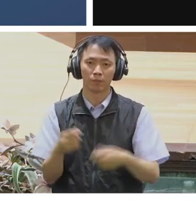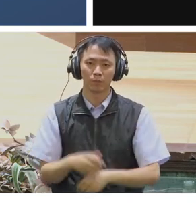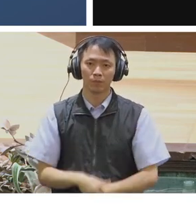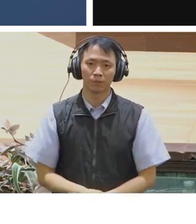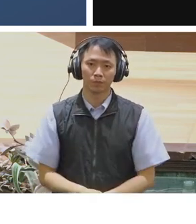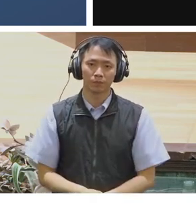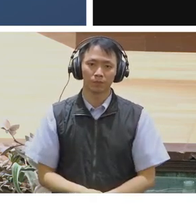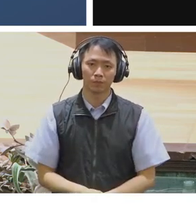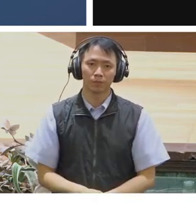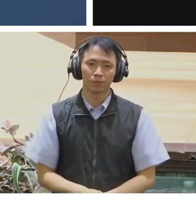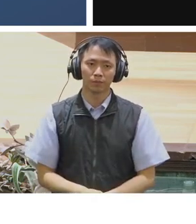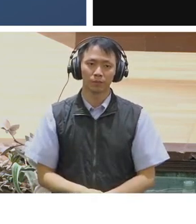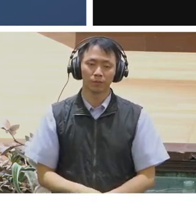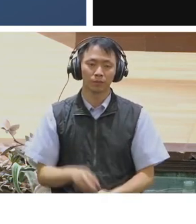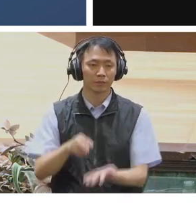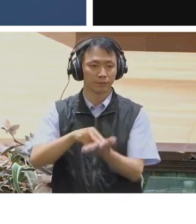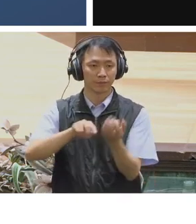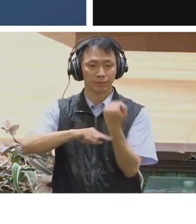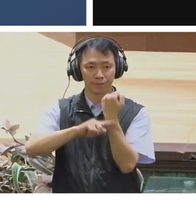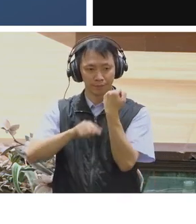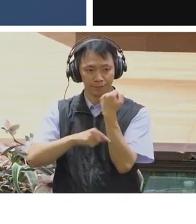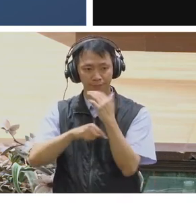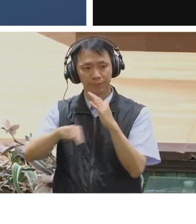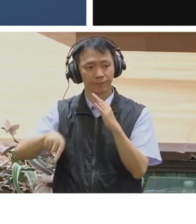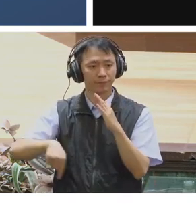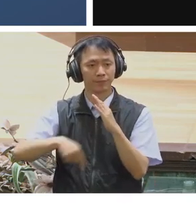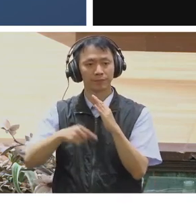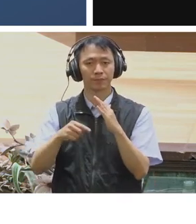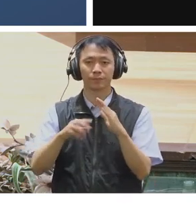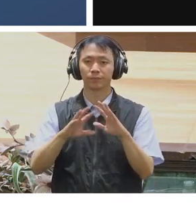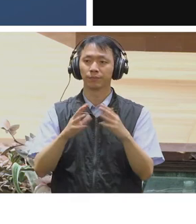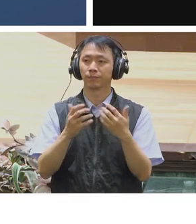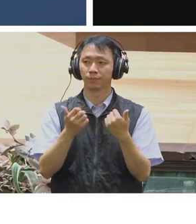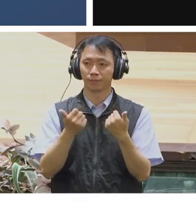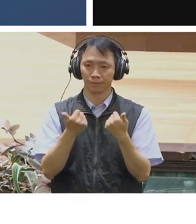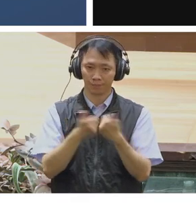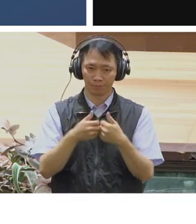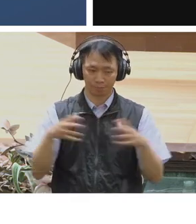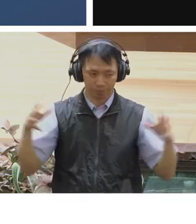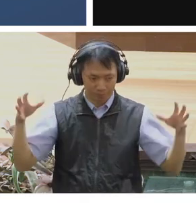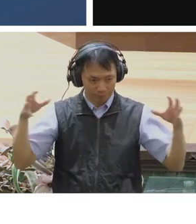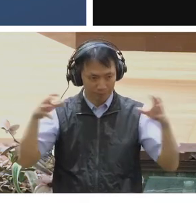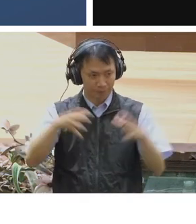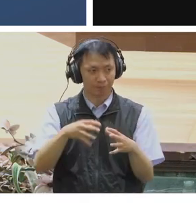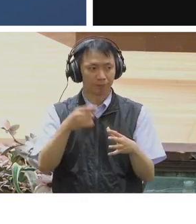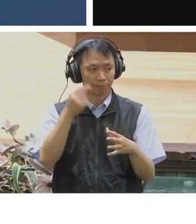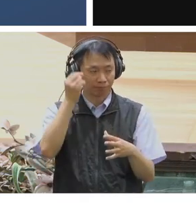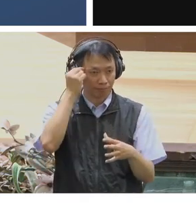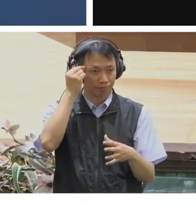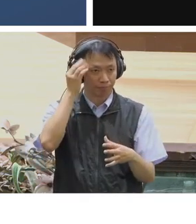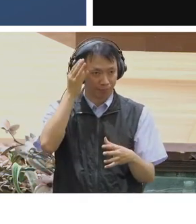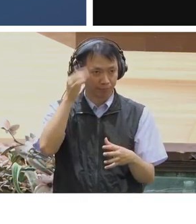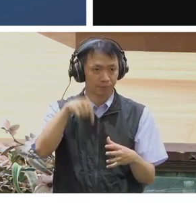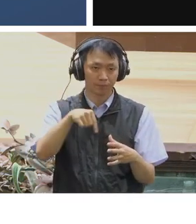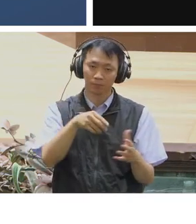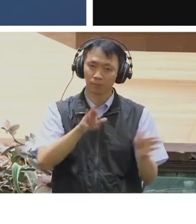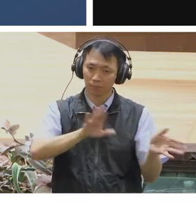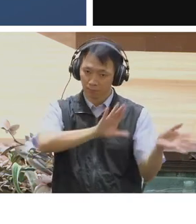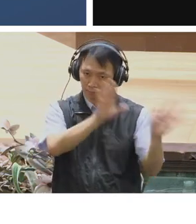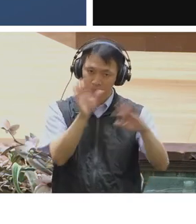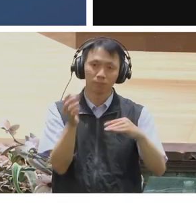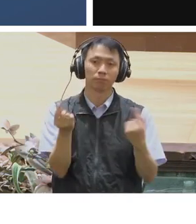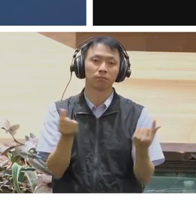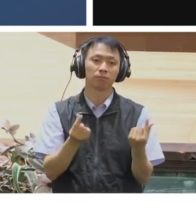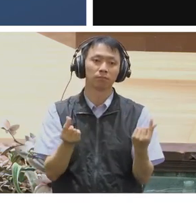intelligences is because they are themselves mini-publics, deliberative bodies that are supposed to discuss